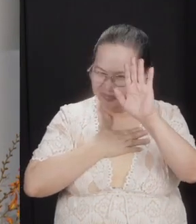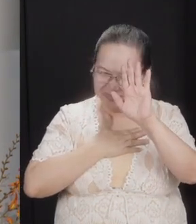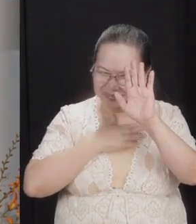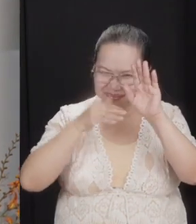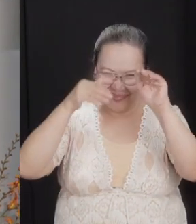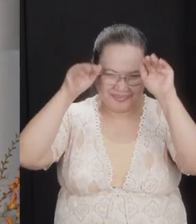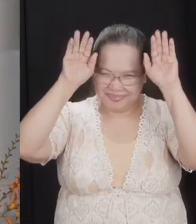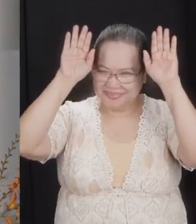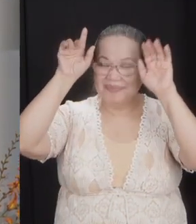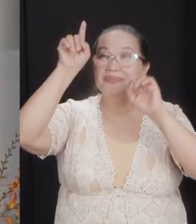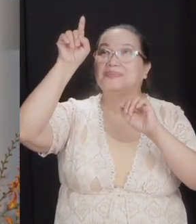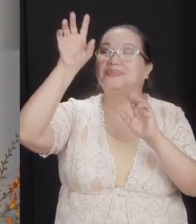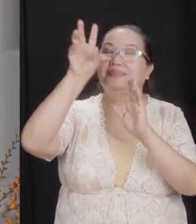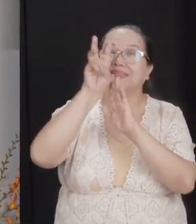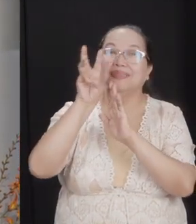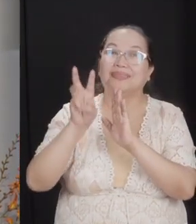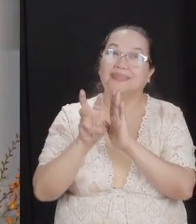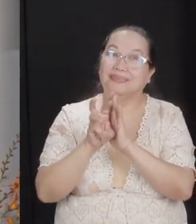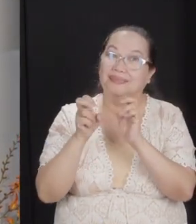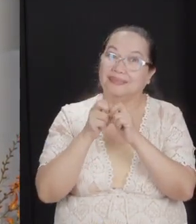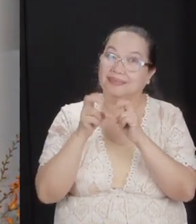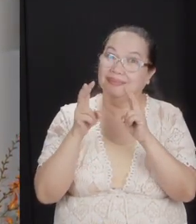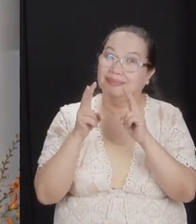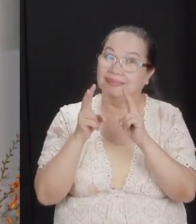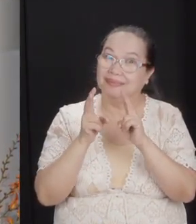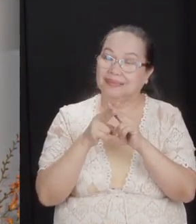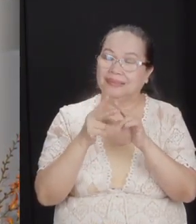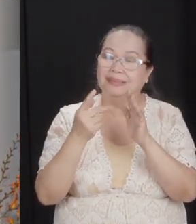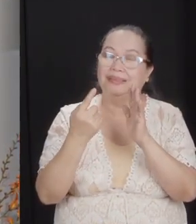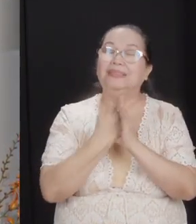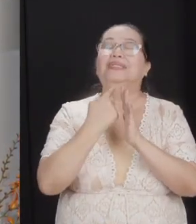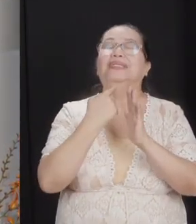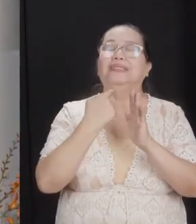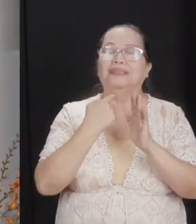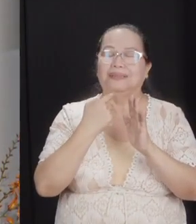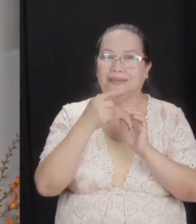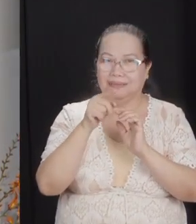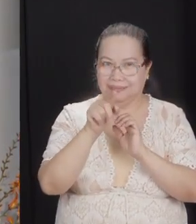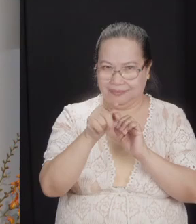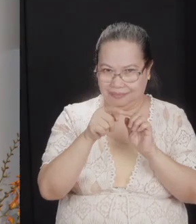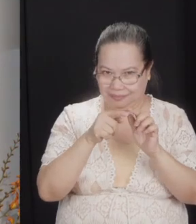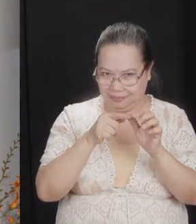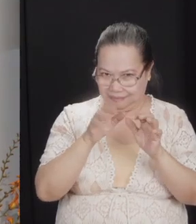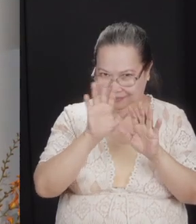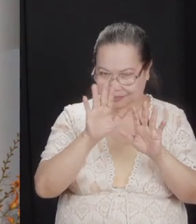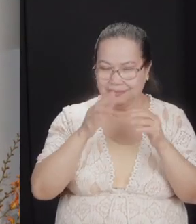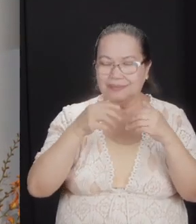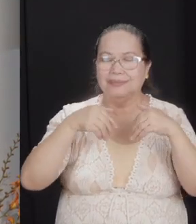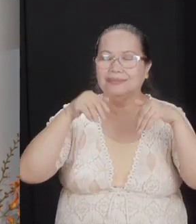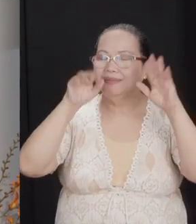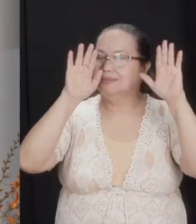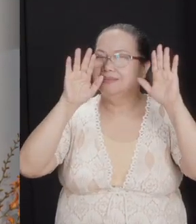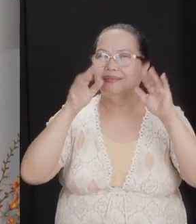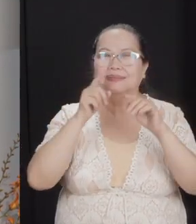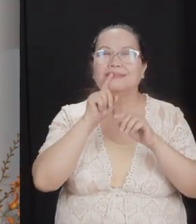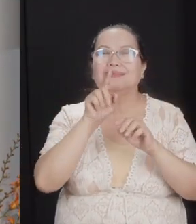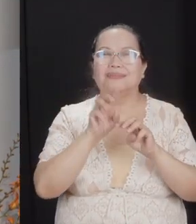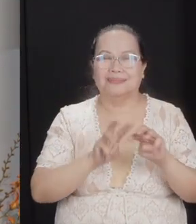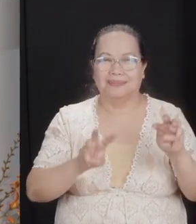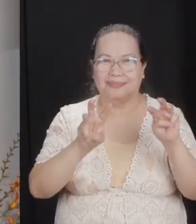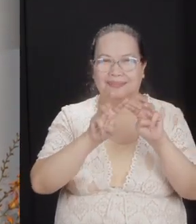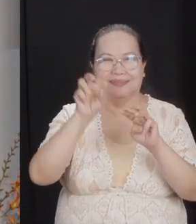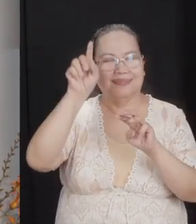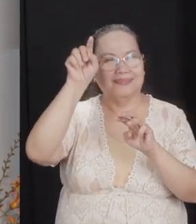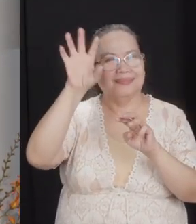If it's God's will, even if it kills you, don't give up. It will be worth it. I promise you, God